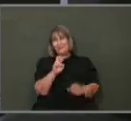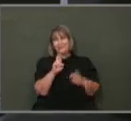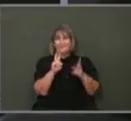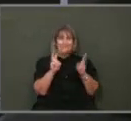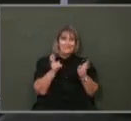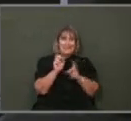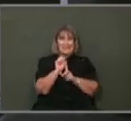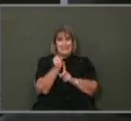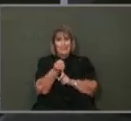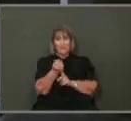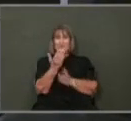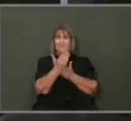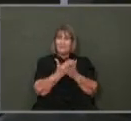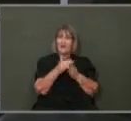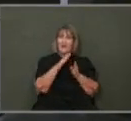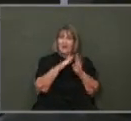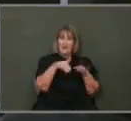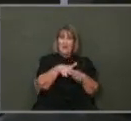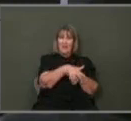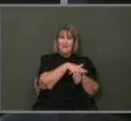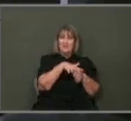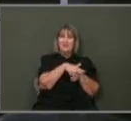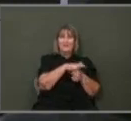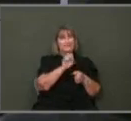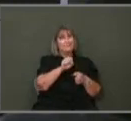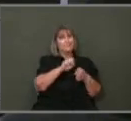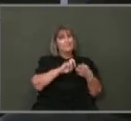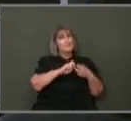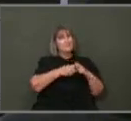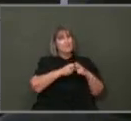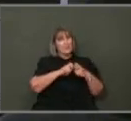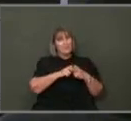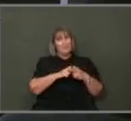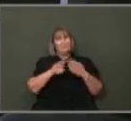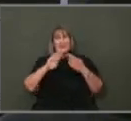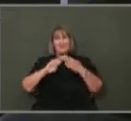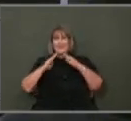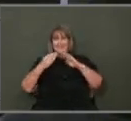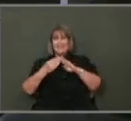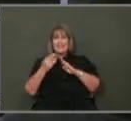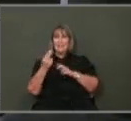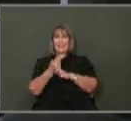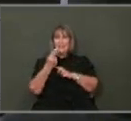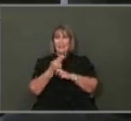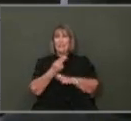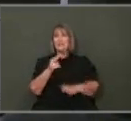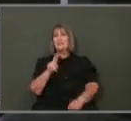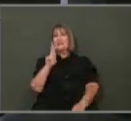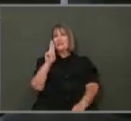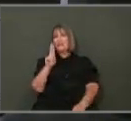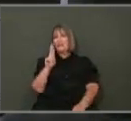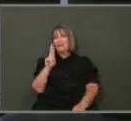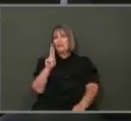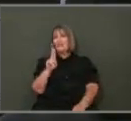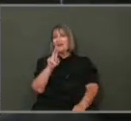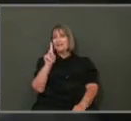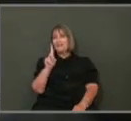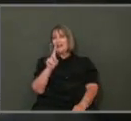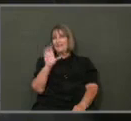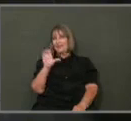issue for some neighborhoods. The city updates our unified development code every five years,